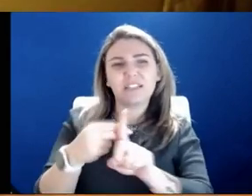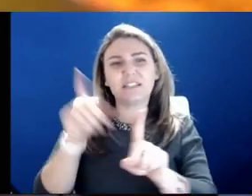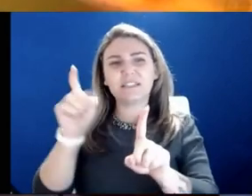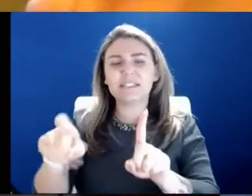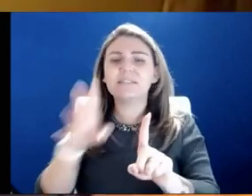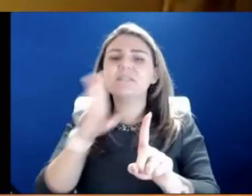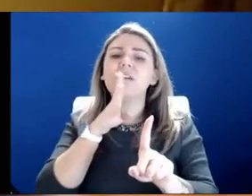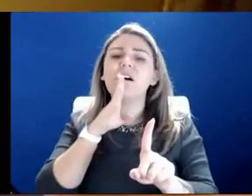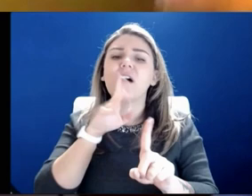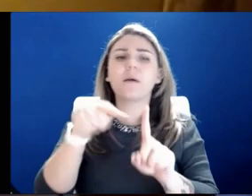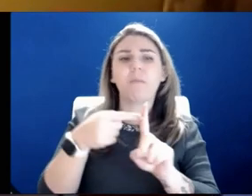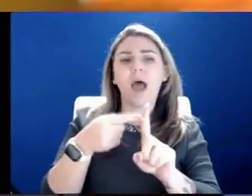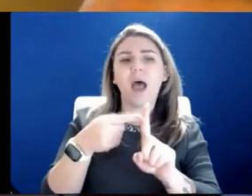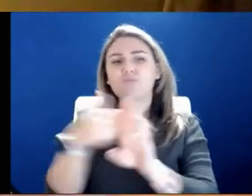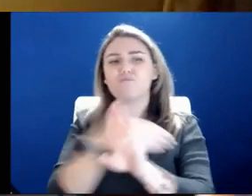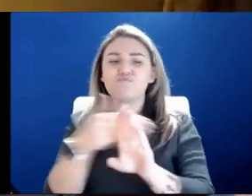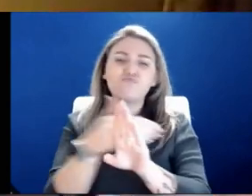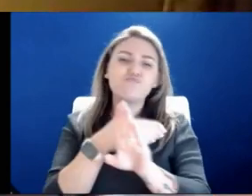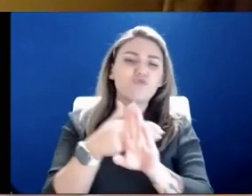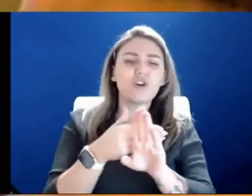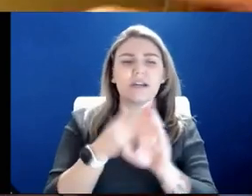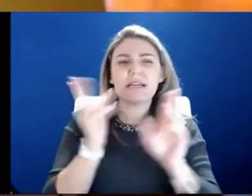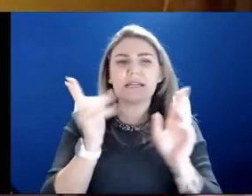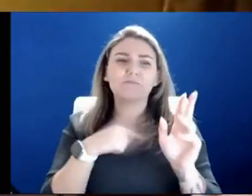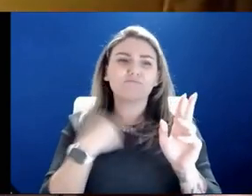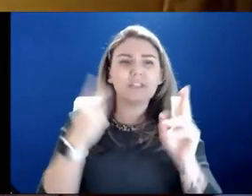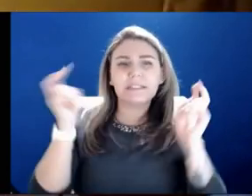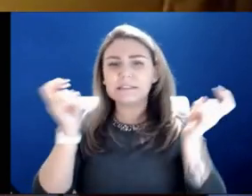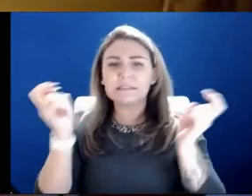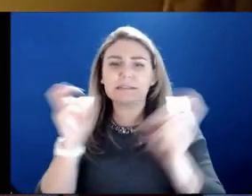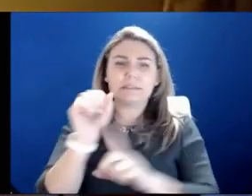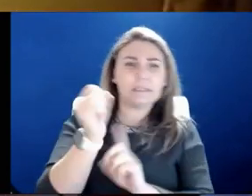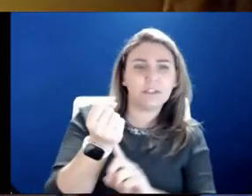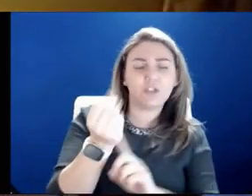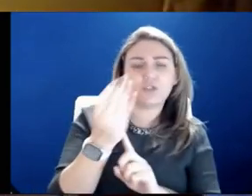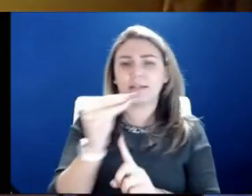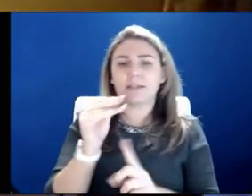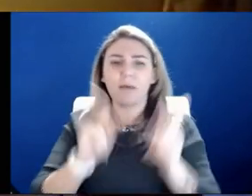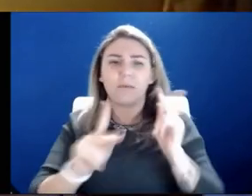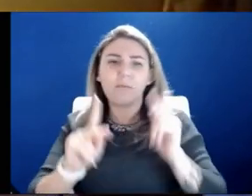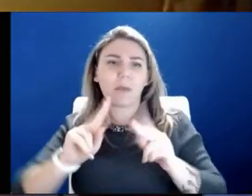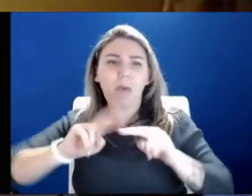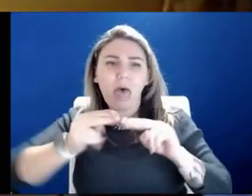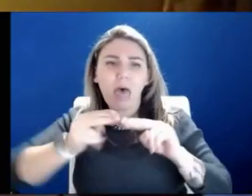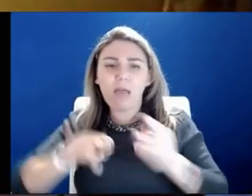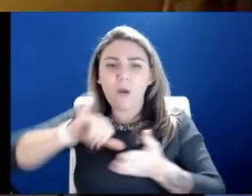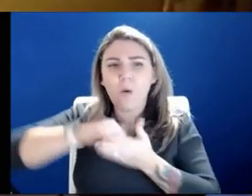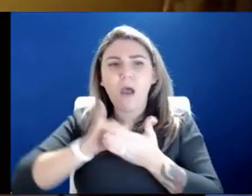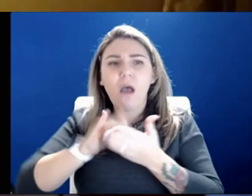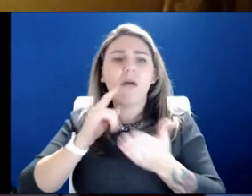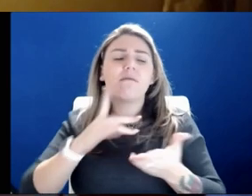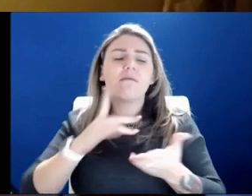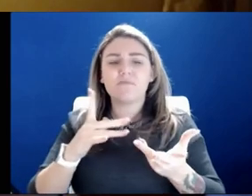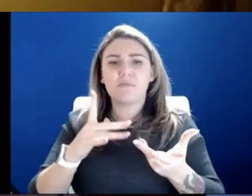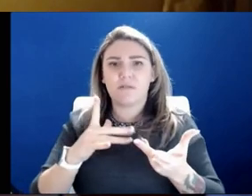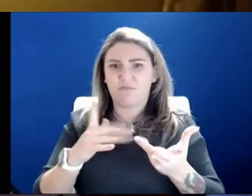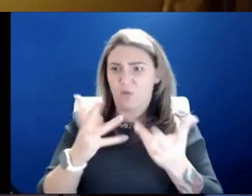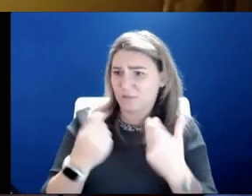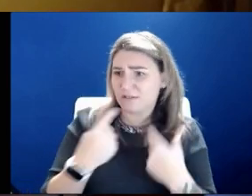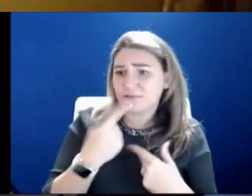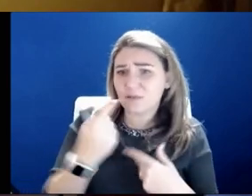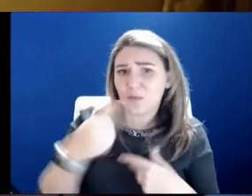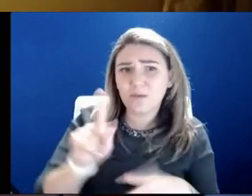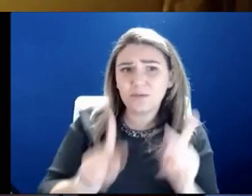comorbidities and people losing weight and everything under the sun. And, you know, what I always want to say to those folks is,